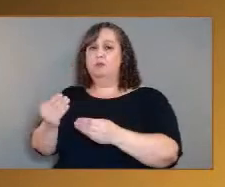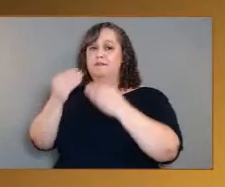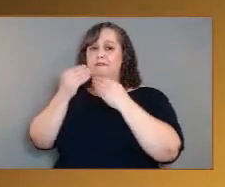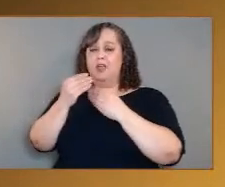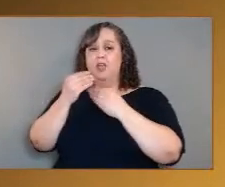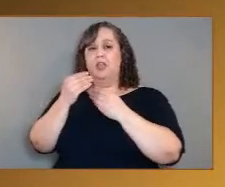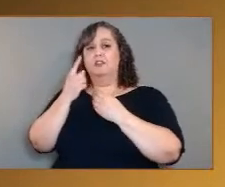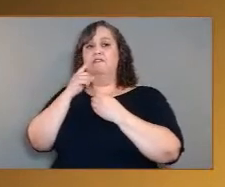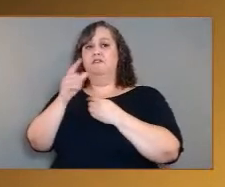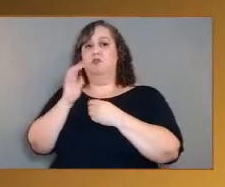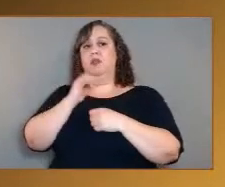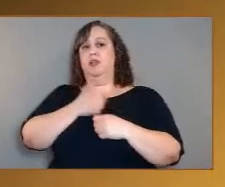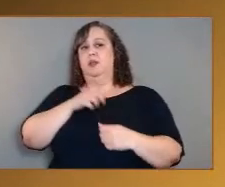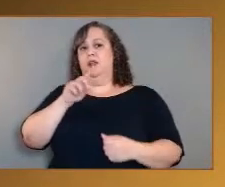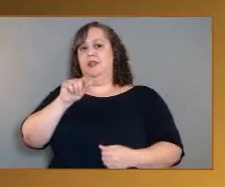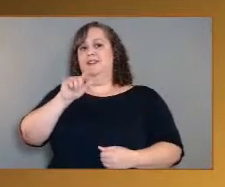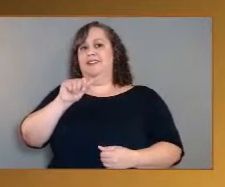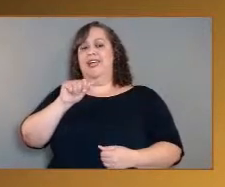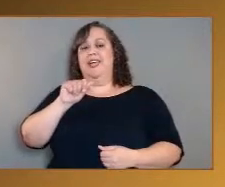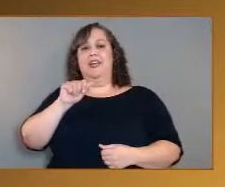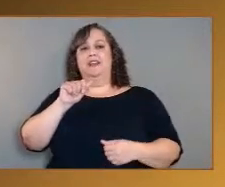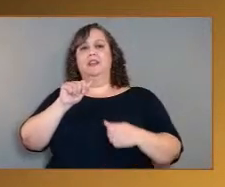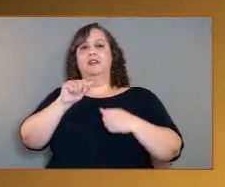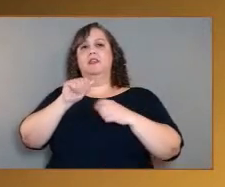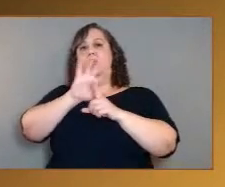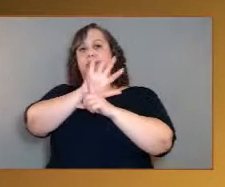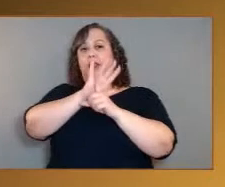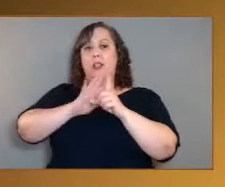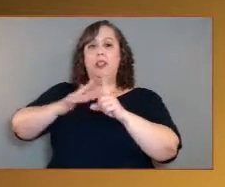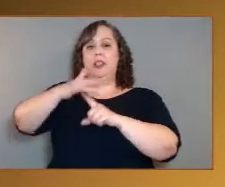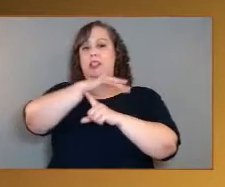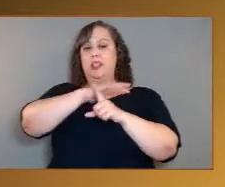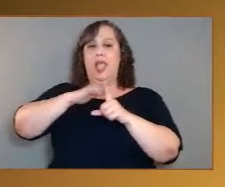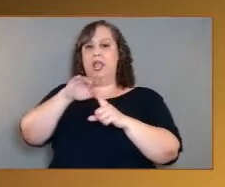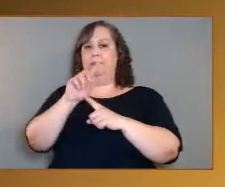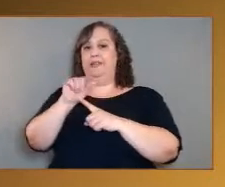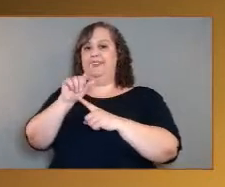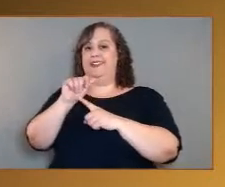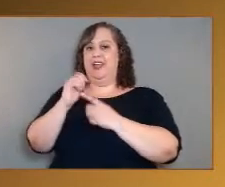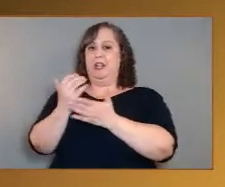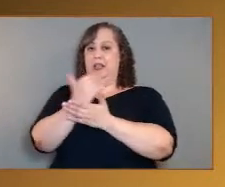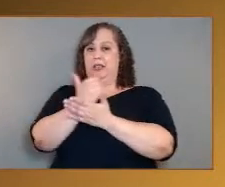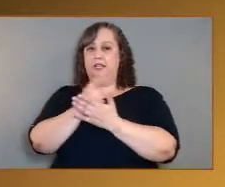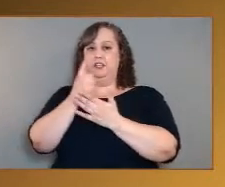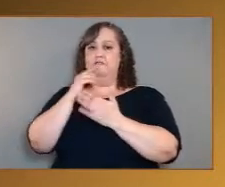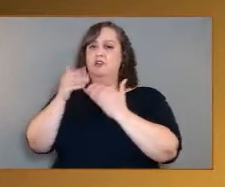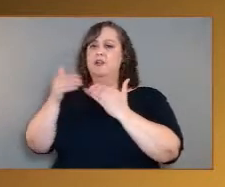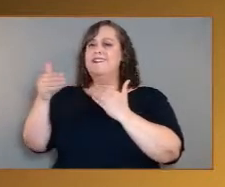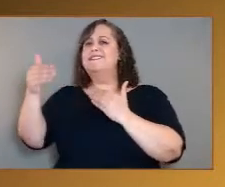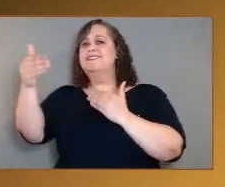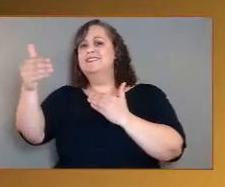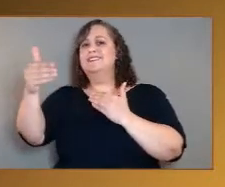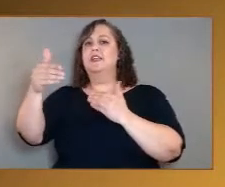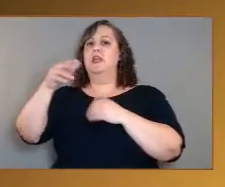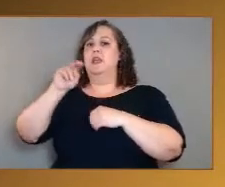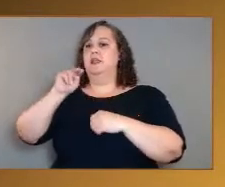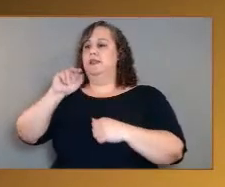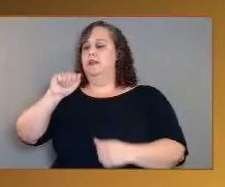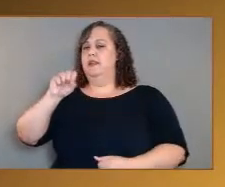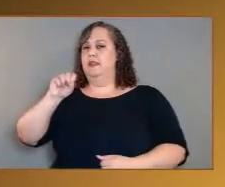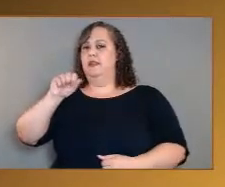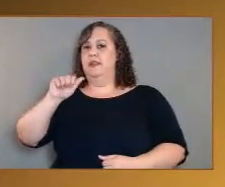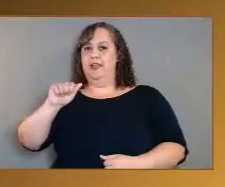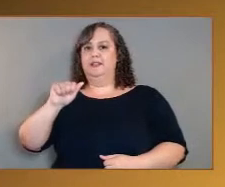System Observatory missions? We can tweak that to at least how does it help us understand climate if you don't know about the ESO mission